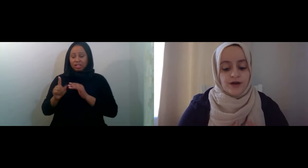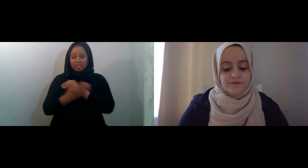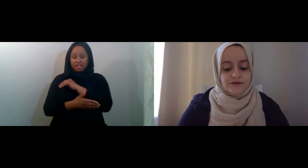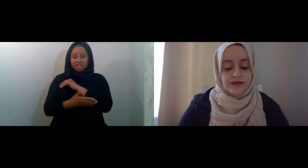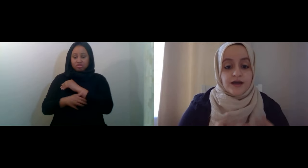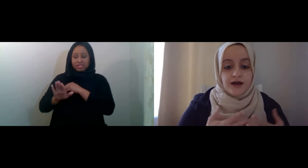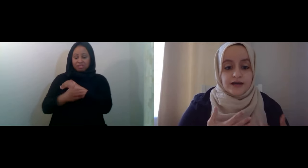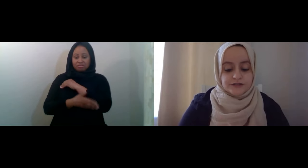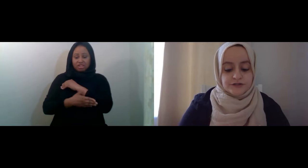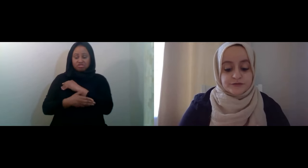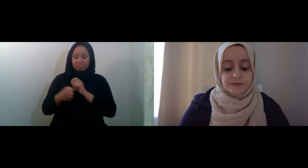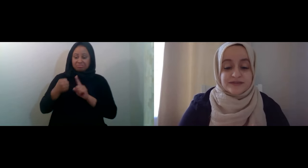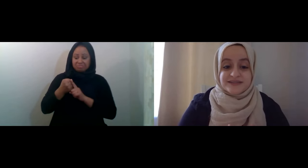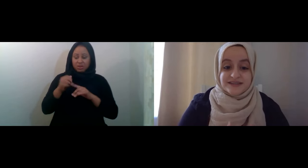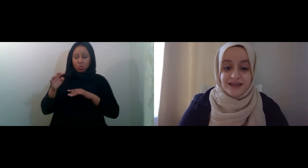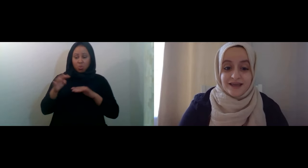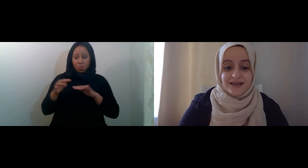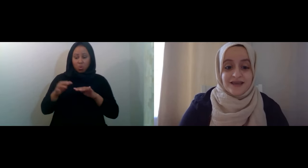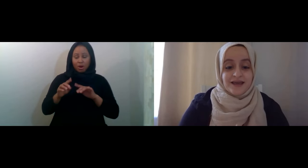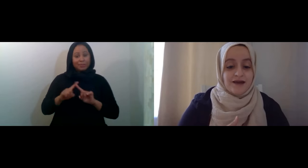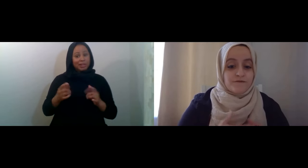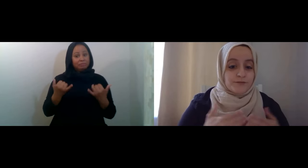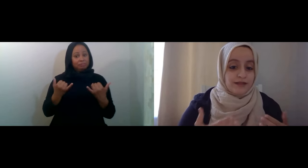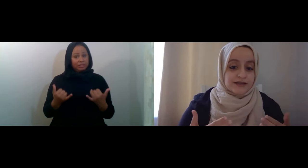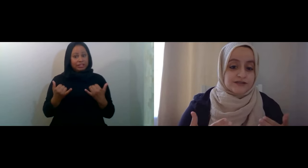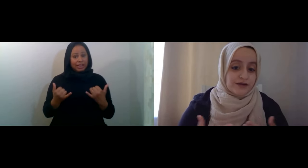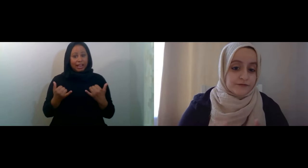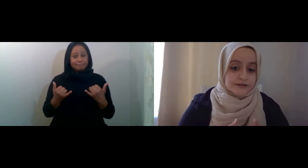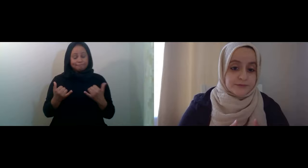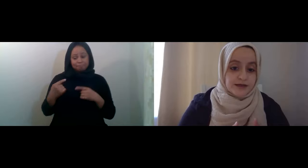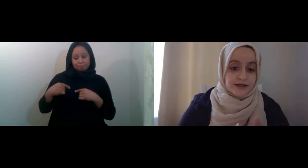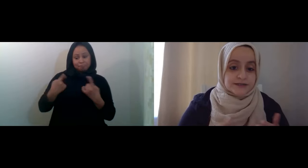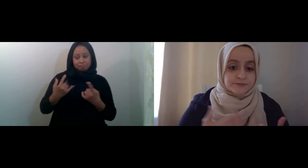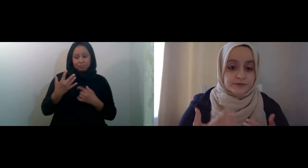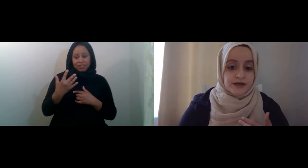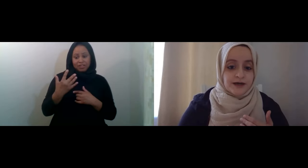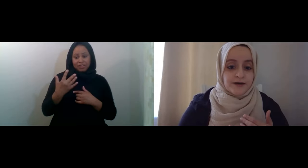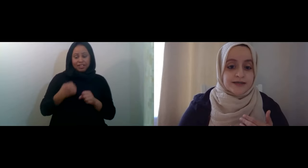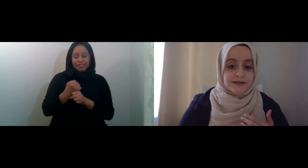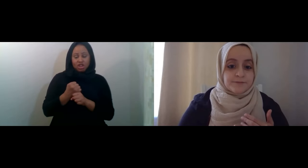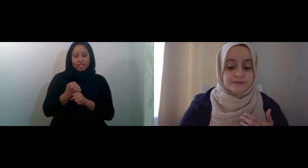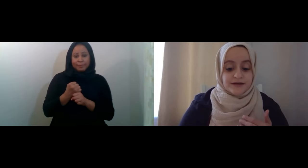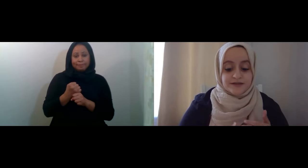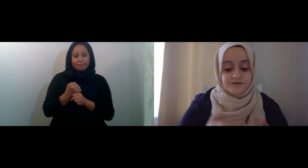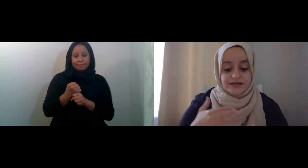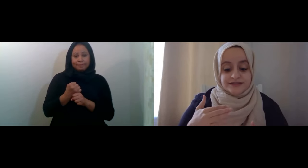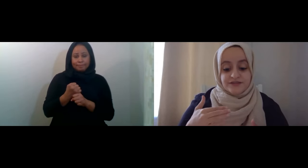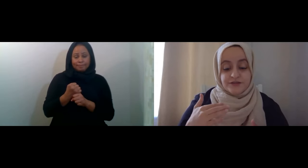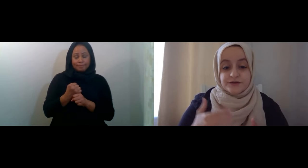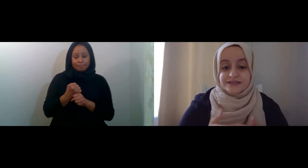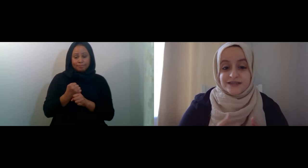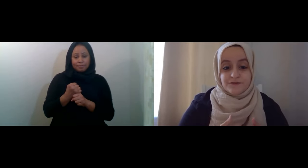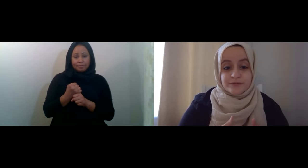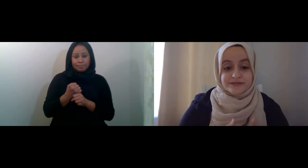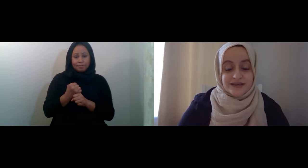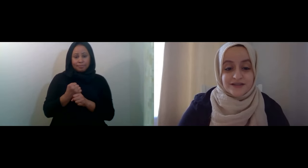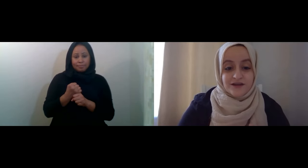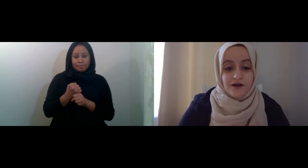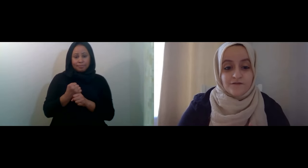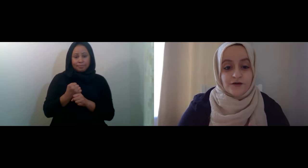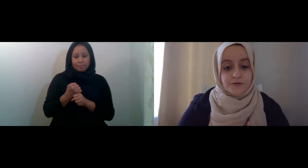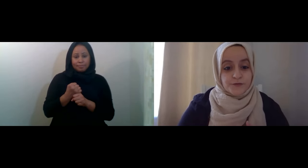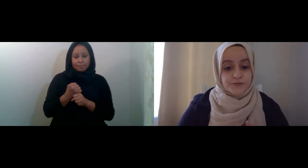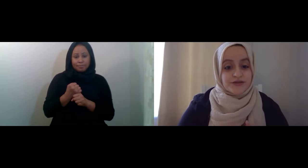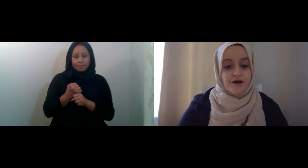were having issues. But today, from the last five years, as a perspective, is 37%